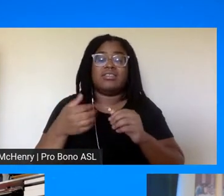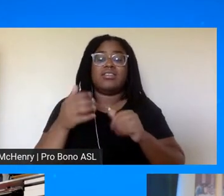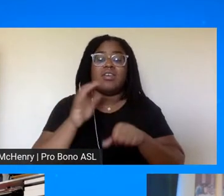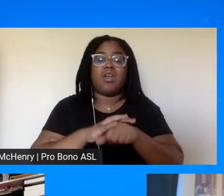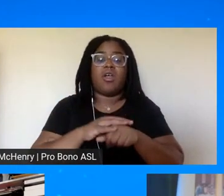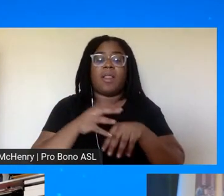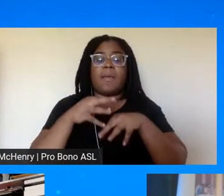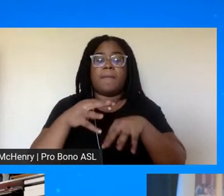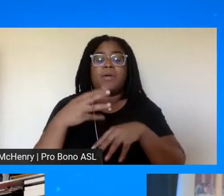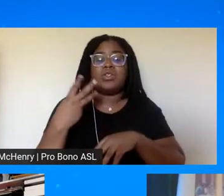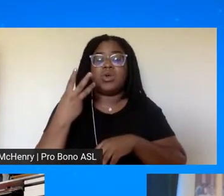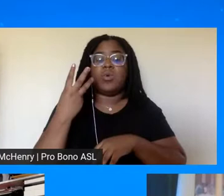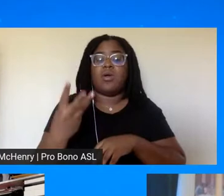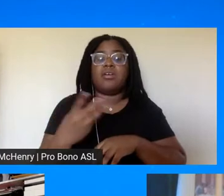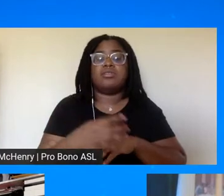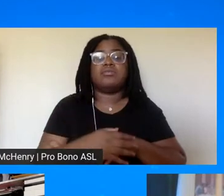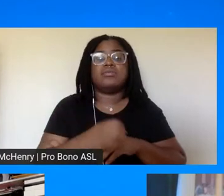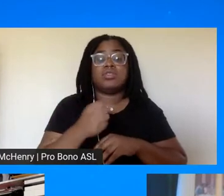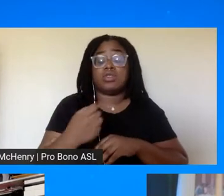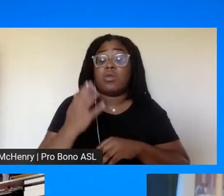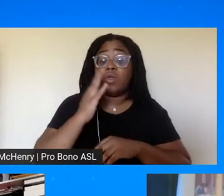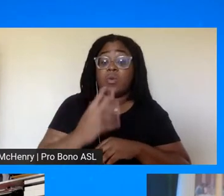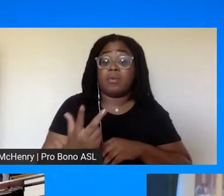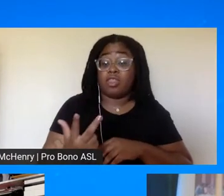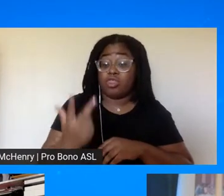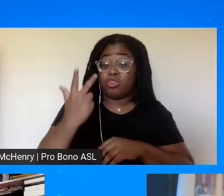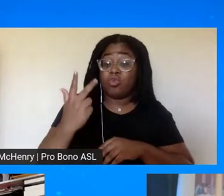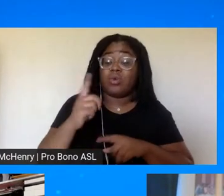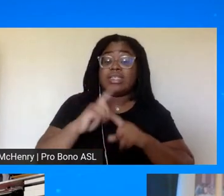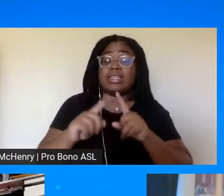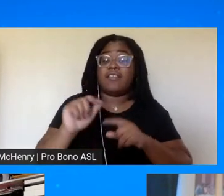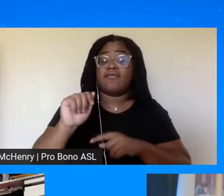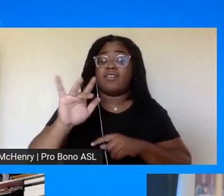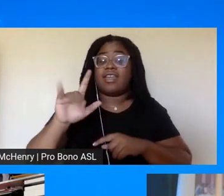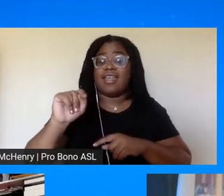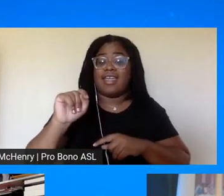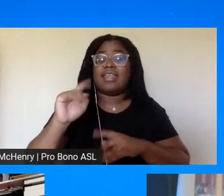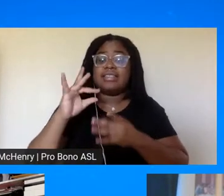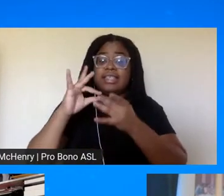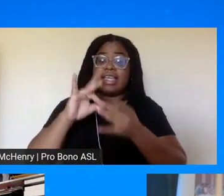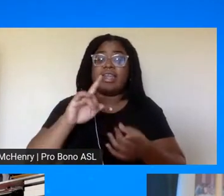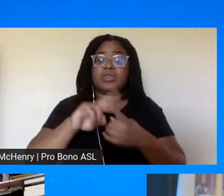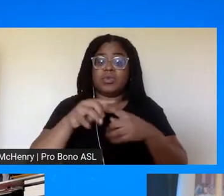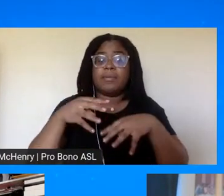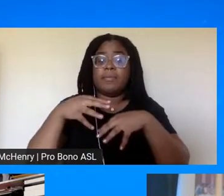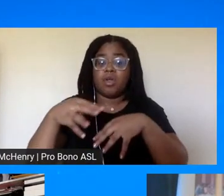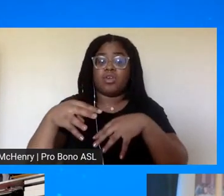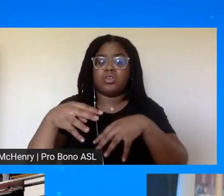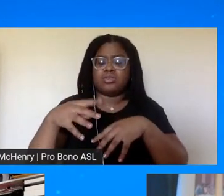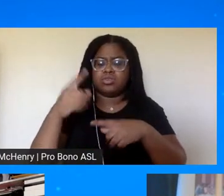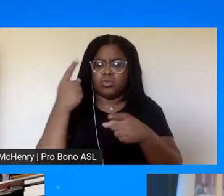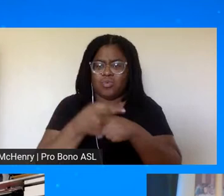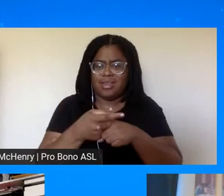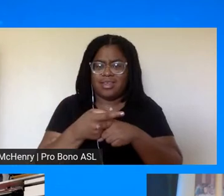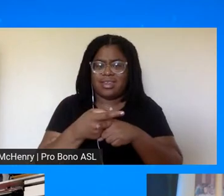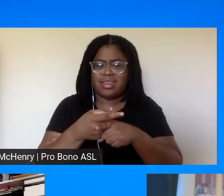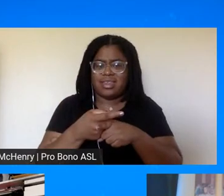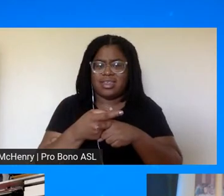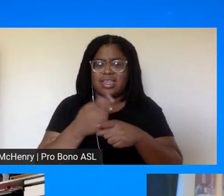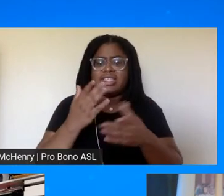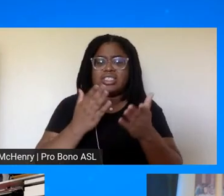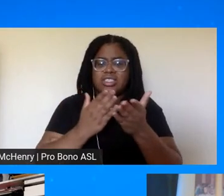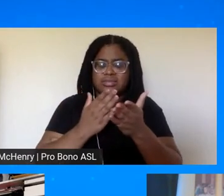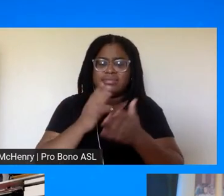yes so there will be three acts that would be connected back to this march correct is that civil rights act of